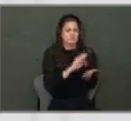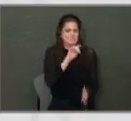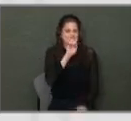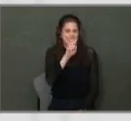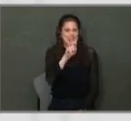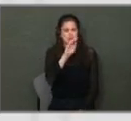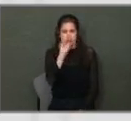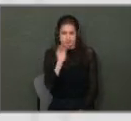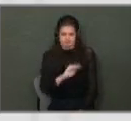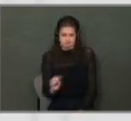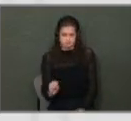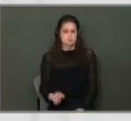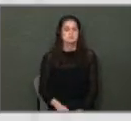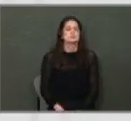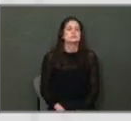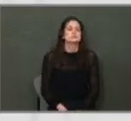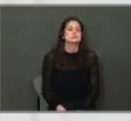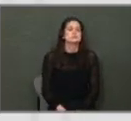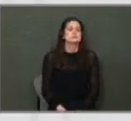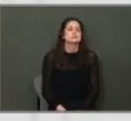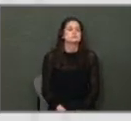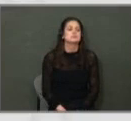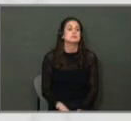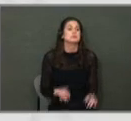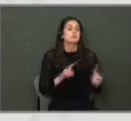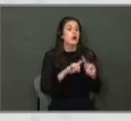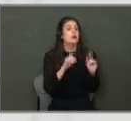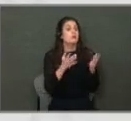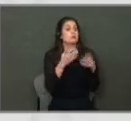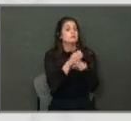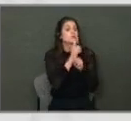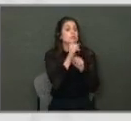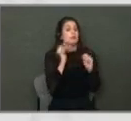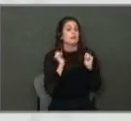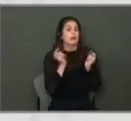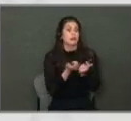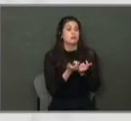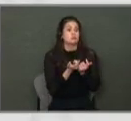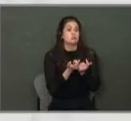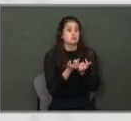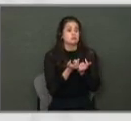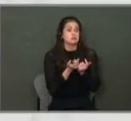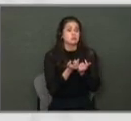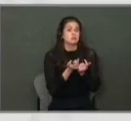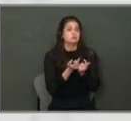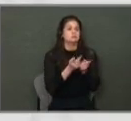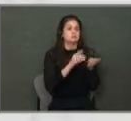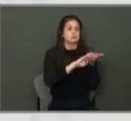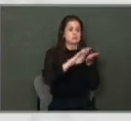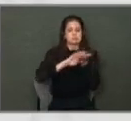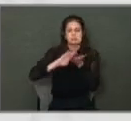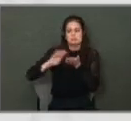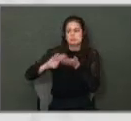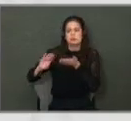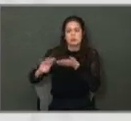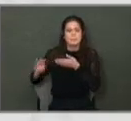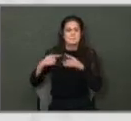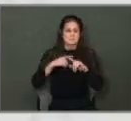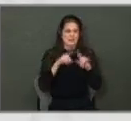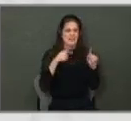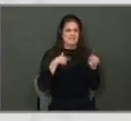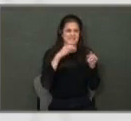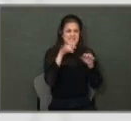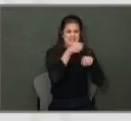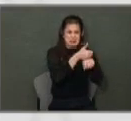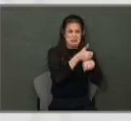was making sure that we left, that the council could have eaten up that capacity with exemptions. But they left that